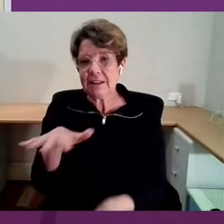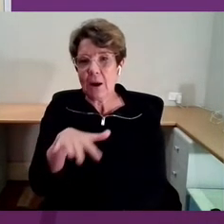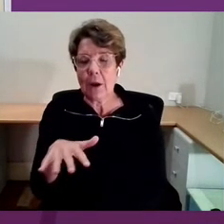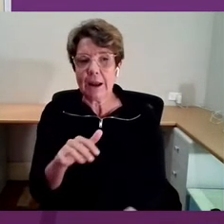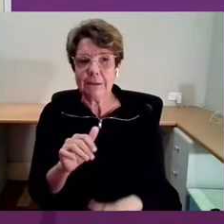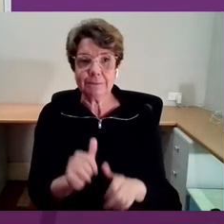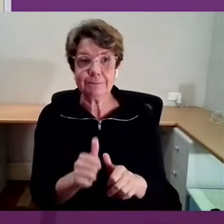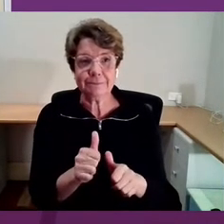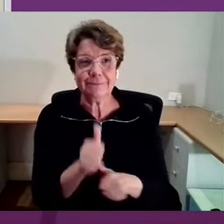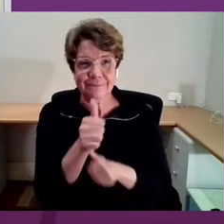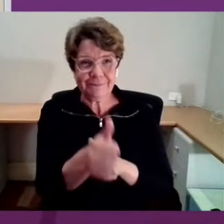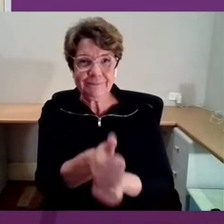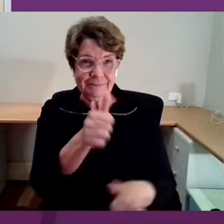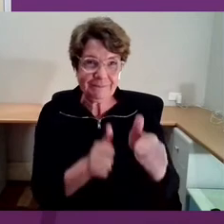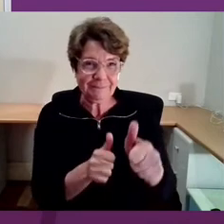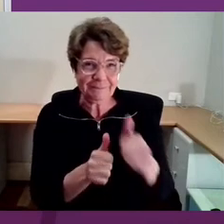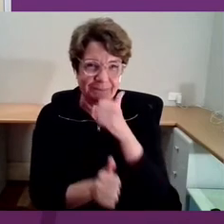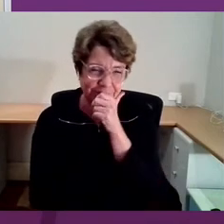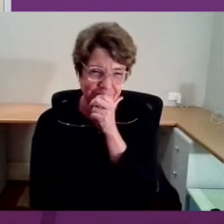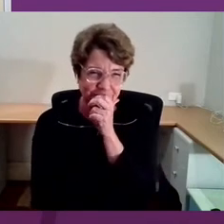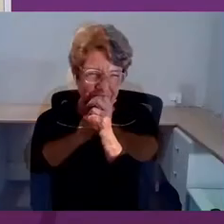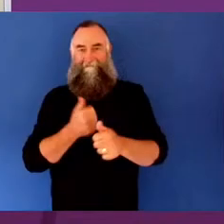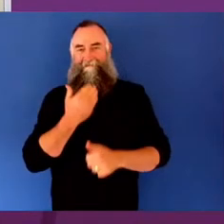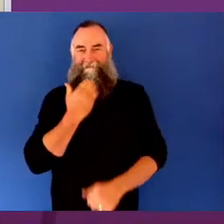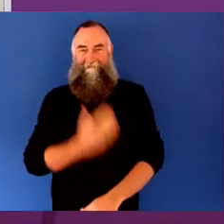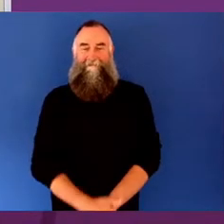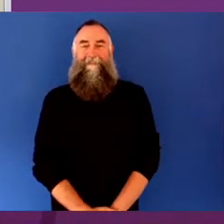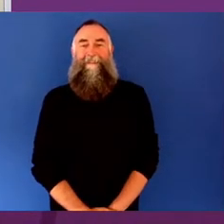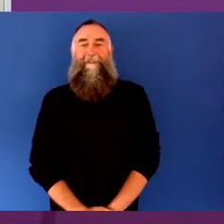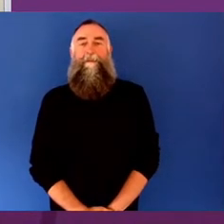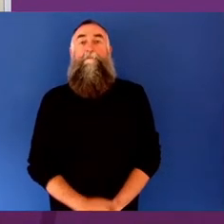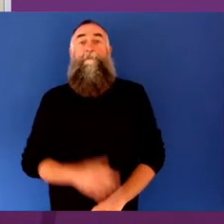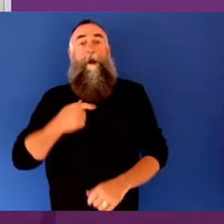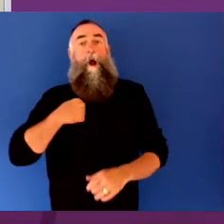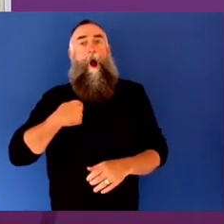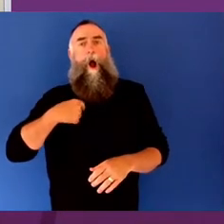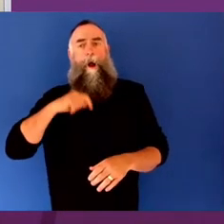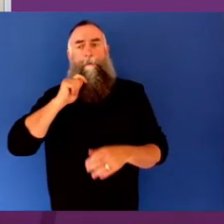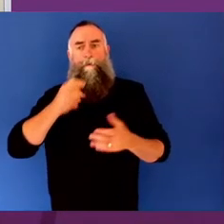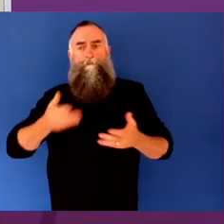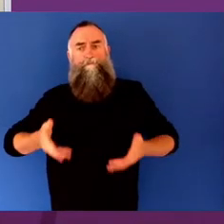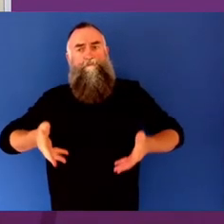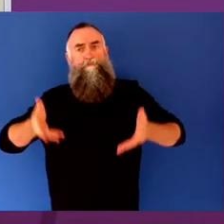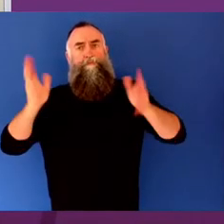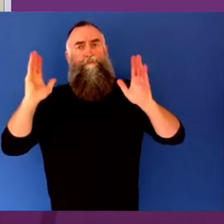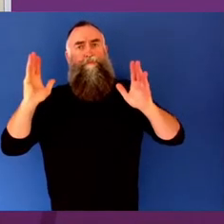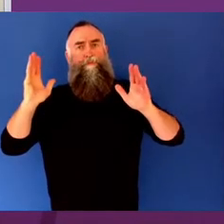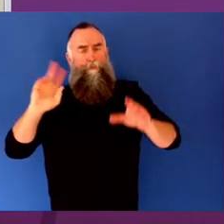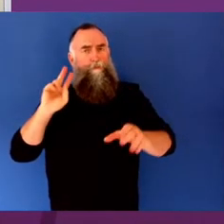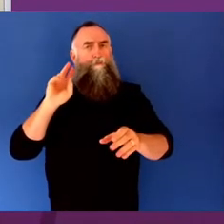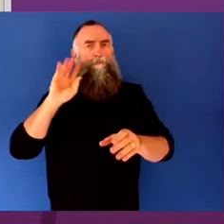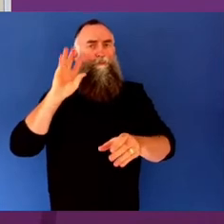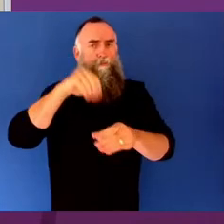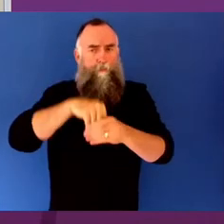Can I jump in? I don't know what the etiquette is here. Please. We're a chatty bunch.